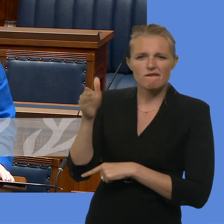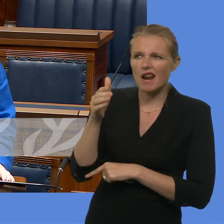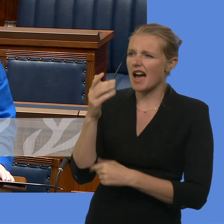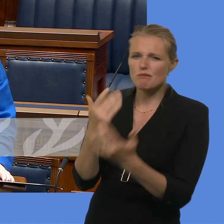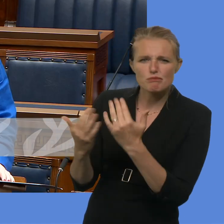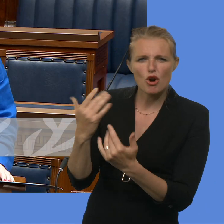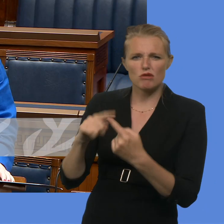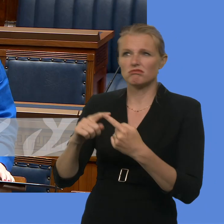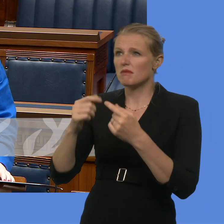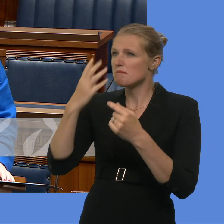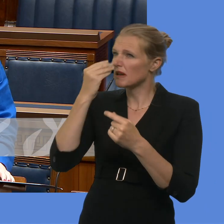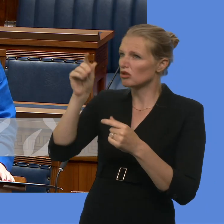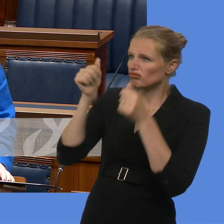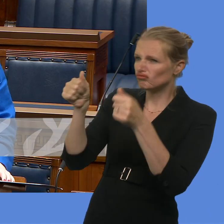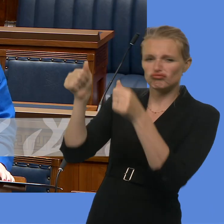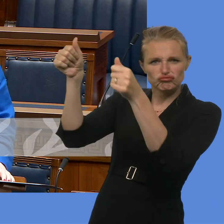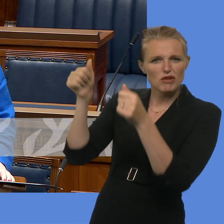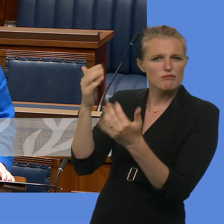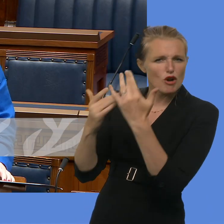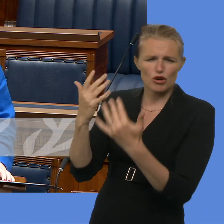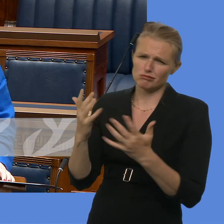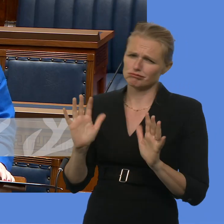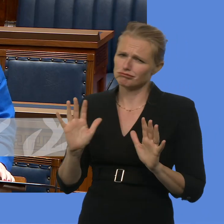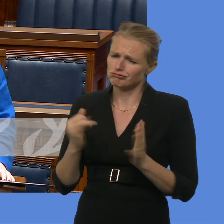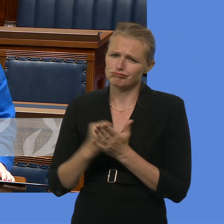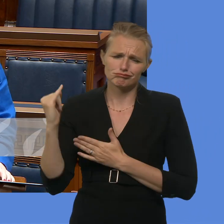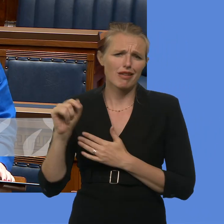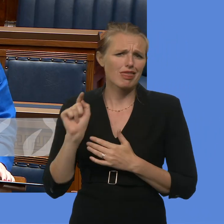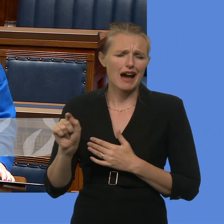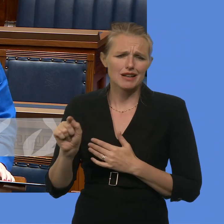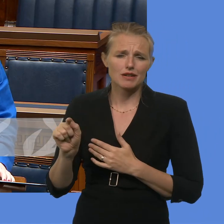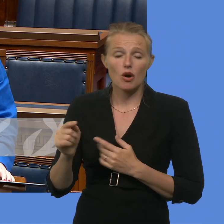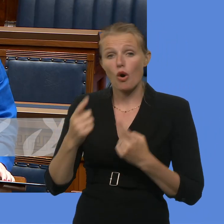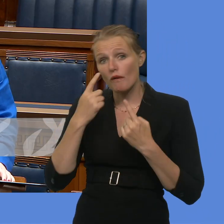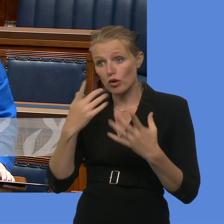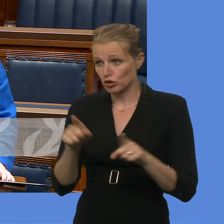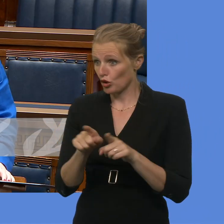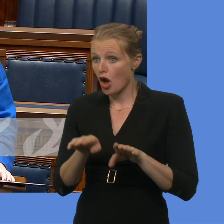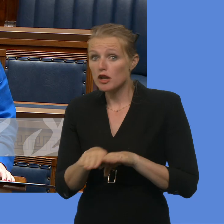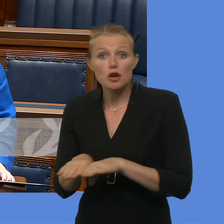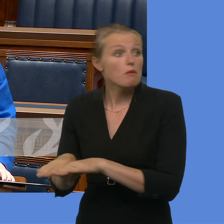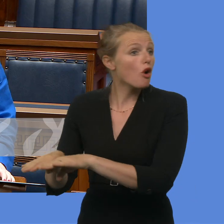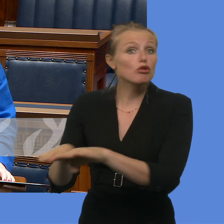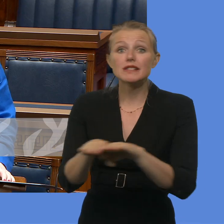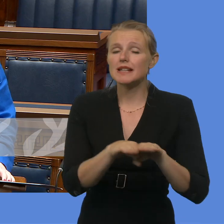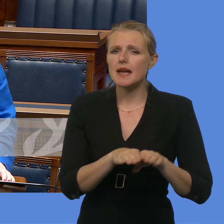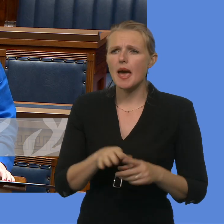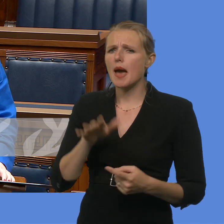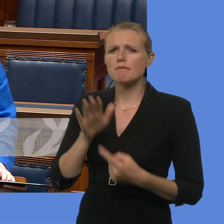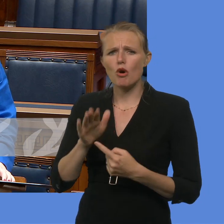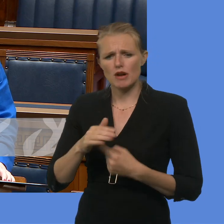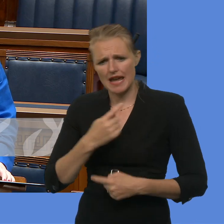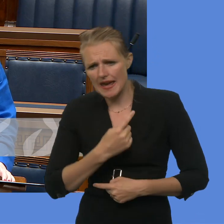other way. Likewise, is a critically important part of democracy that every candidate can stand, can